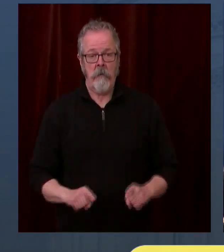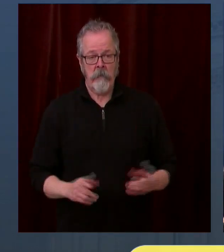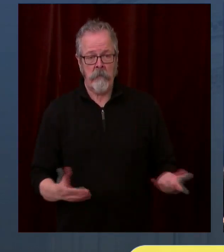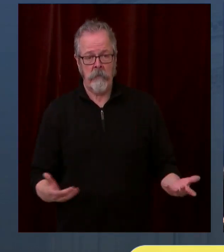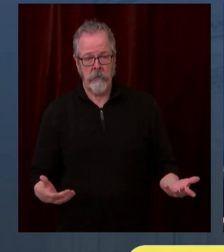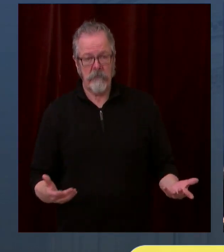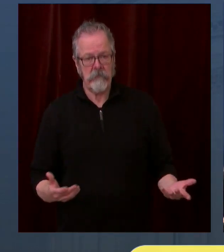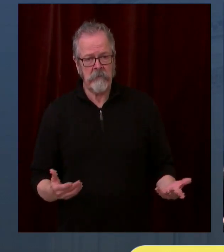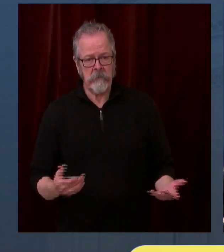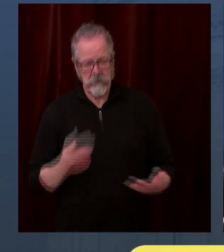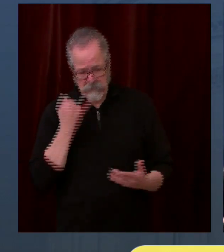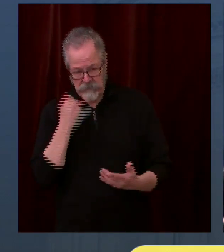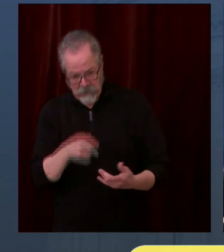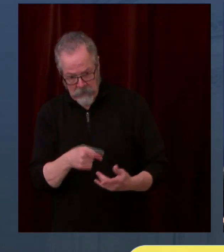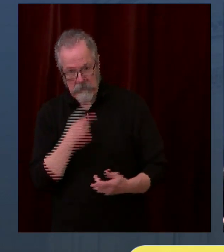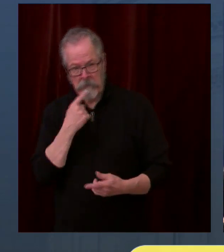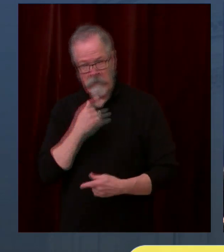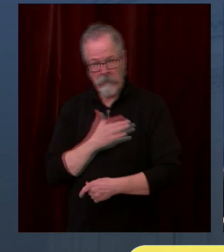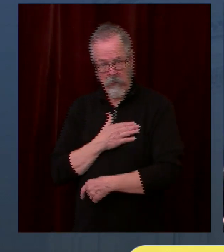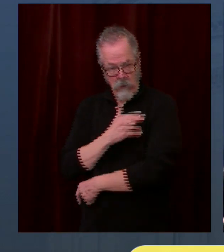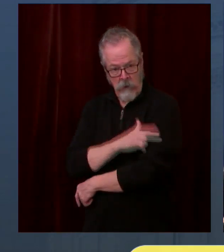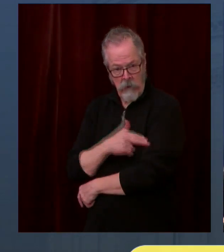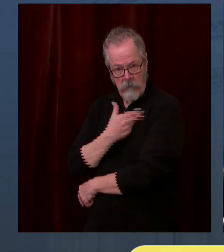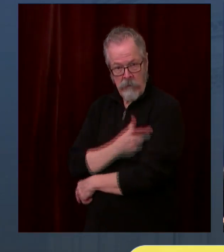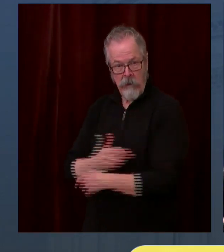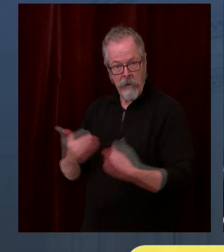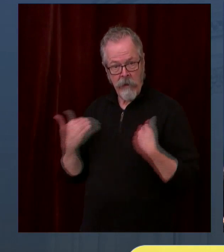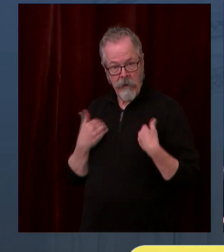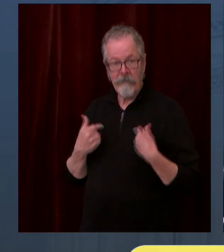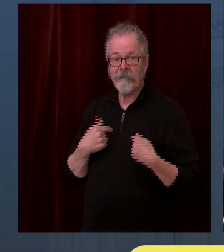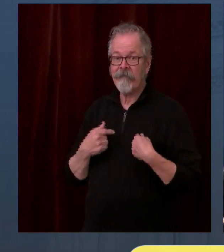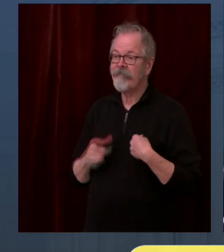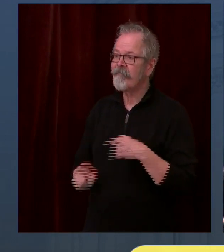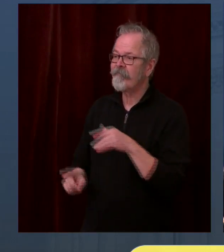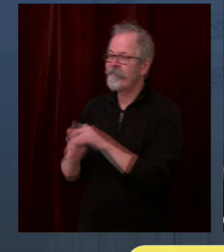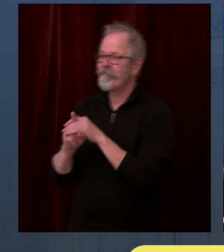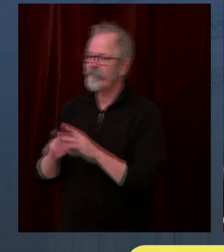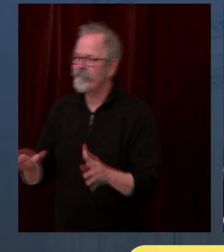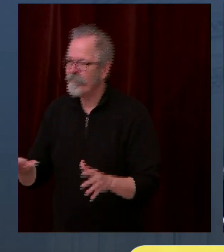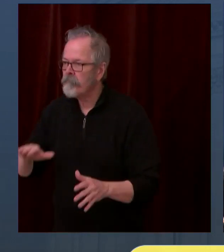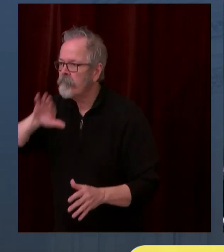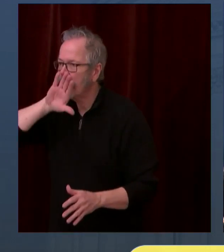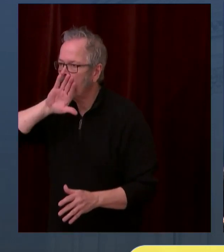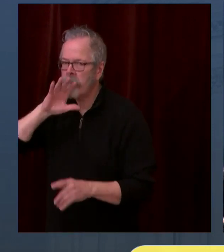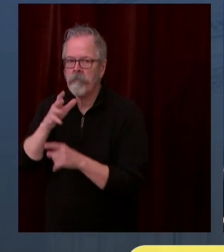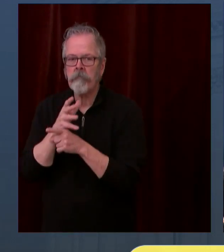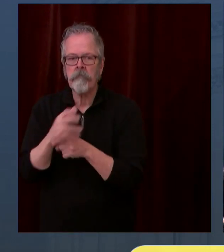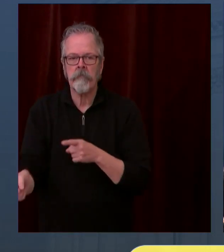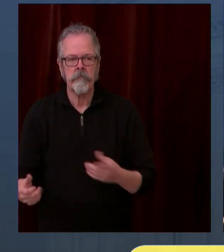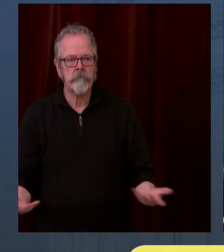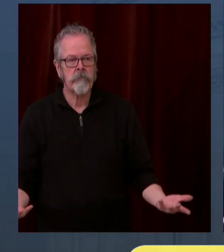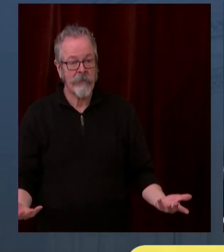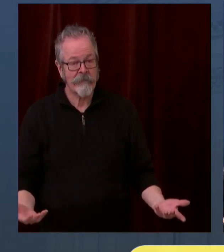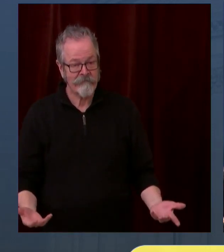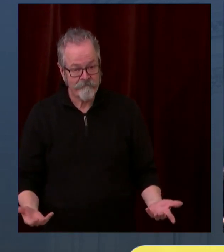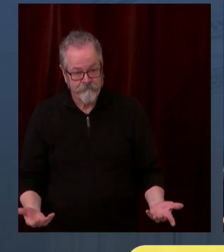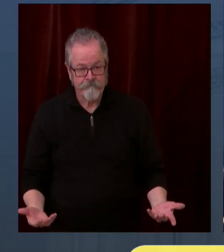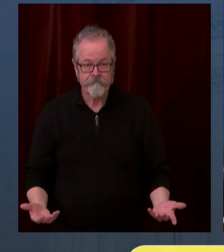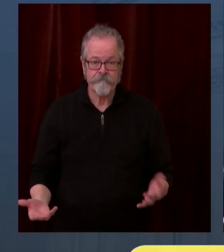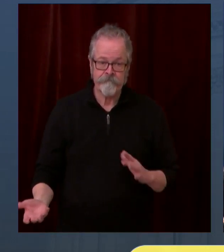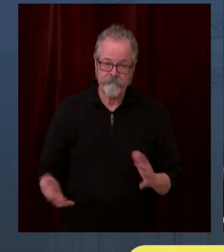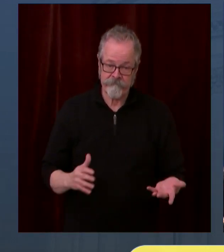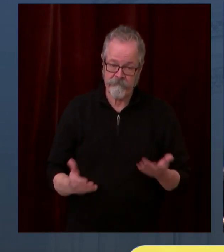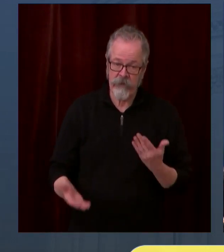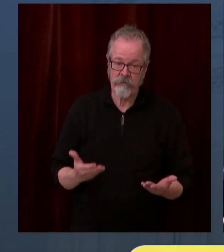for more people than those doses have been have been available. So, you know, I